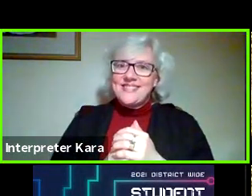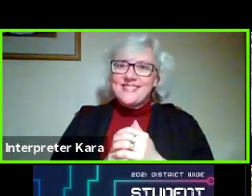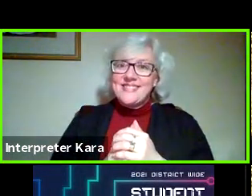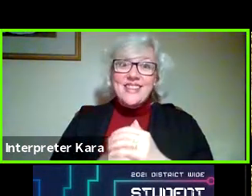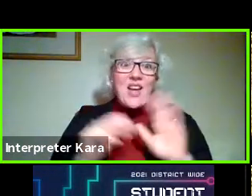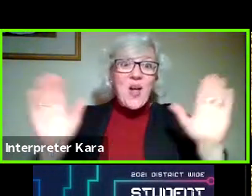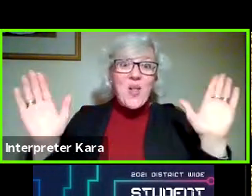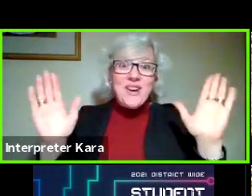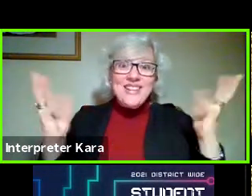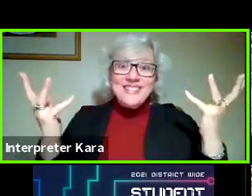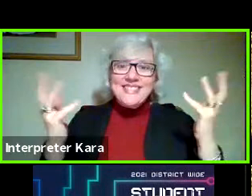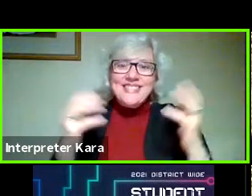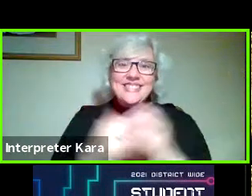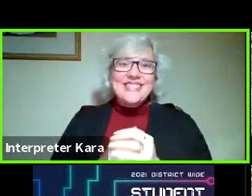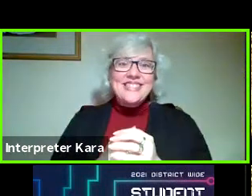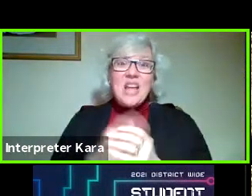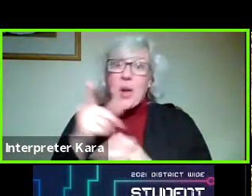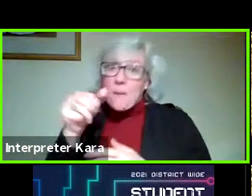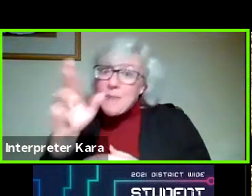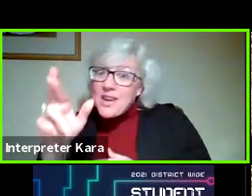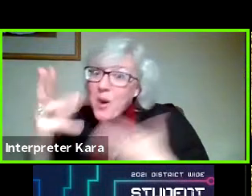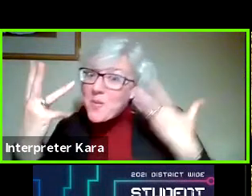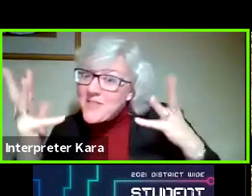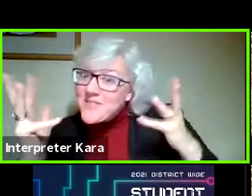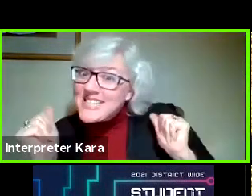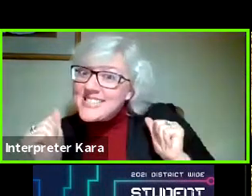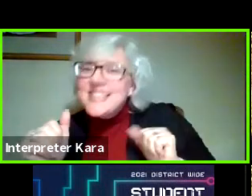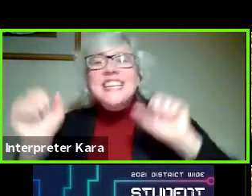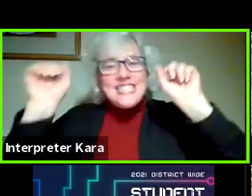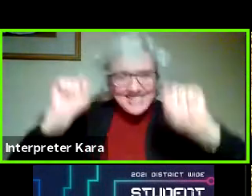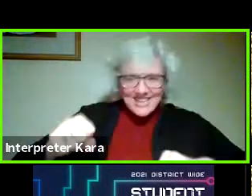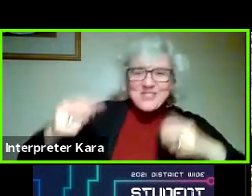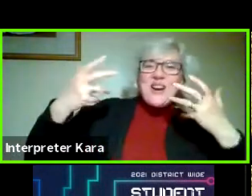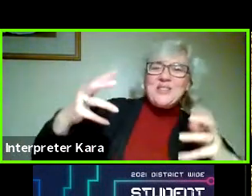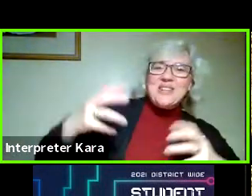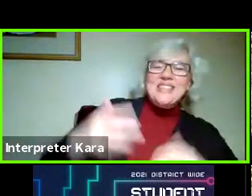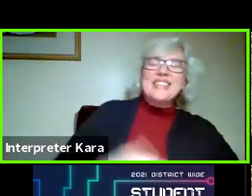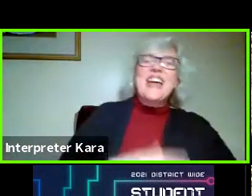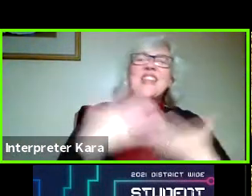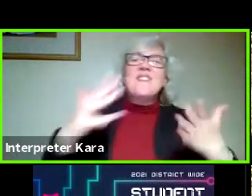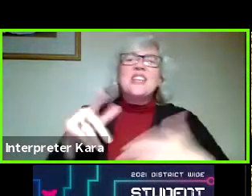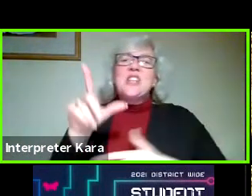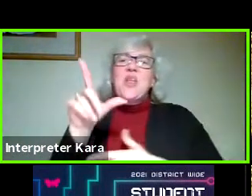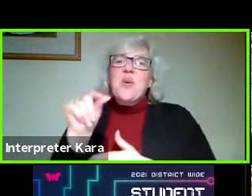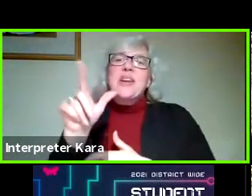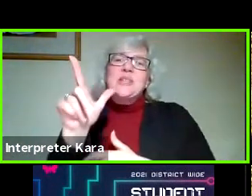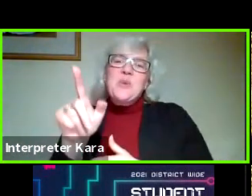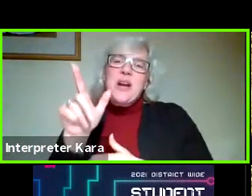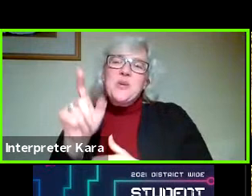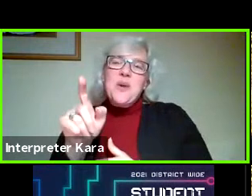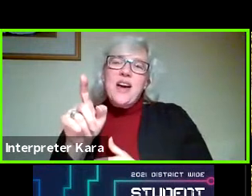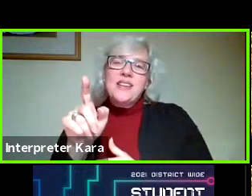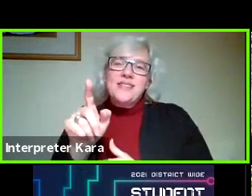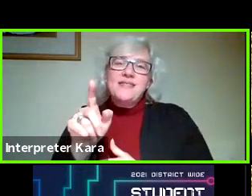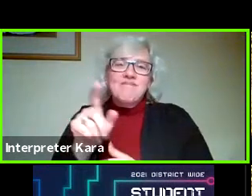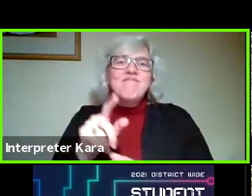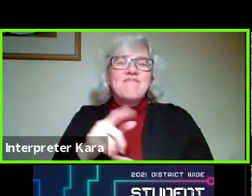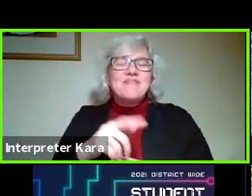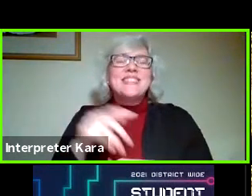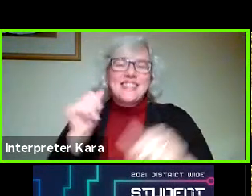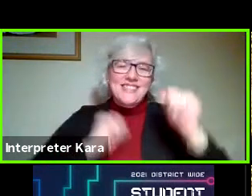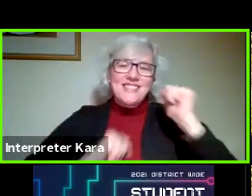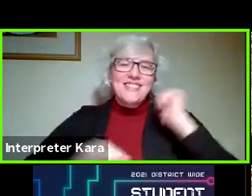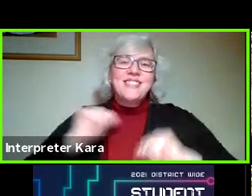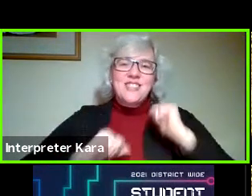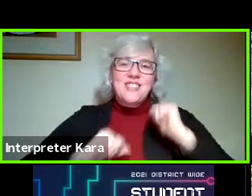All right. Peter, are we concluding? We are concluding. That wraps up the 2021 version of the Student Design Show.